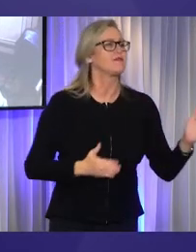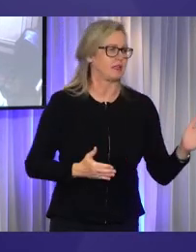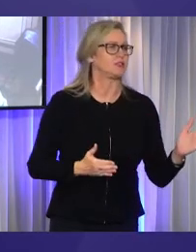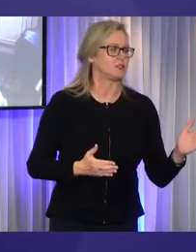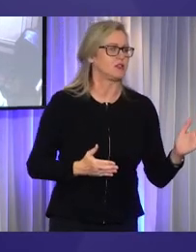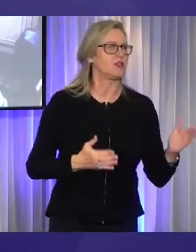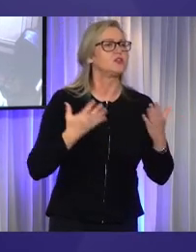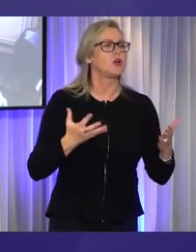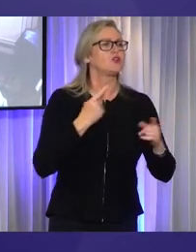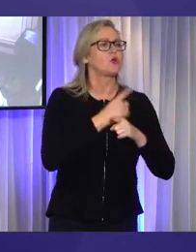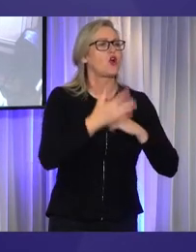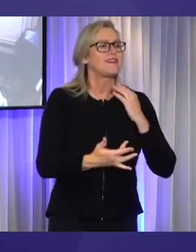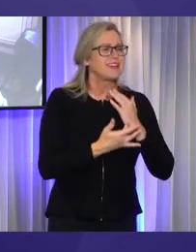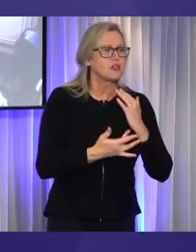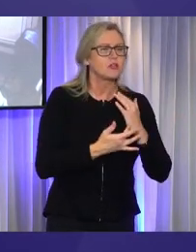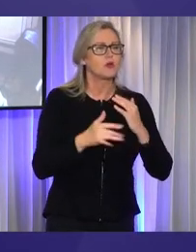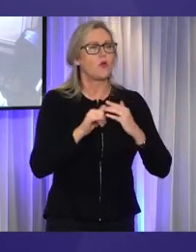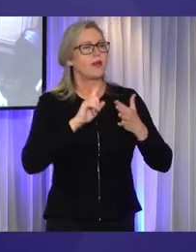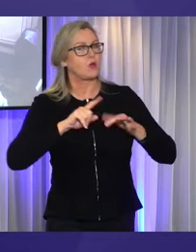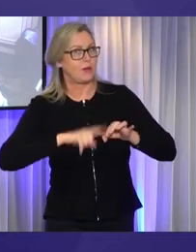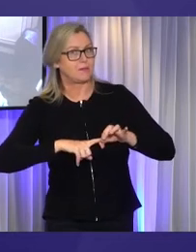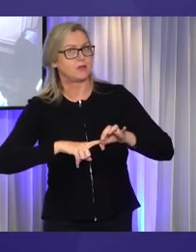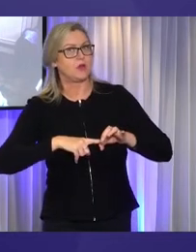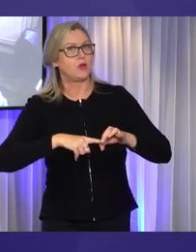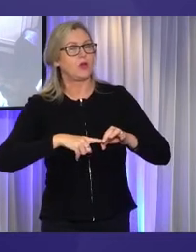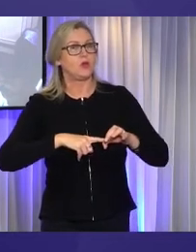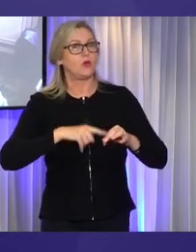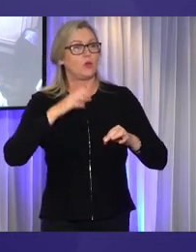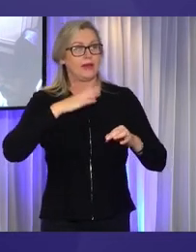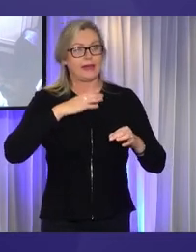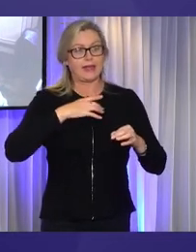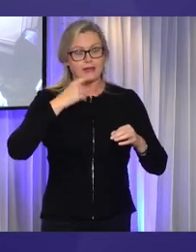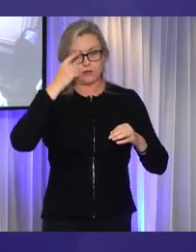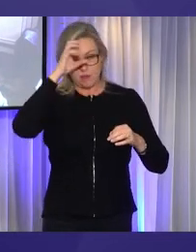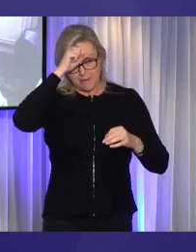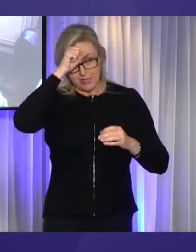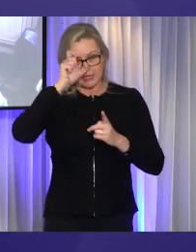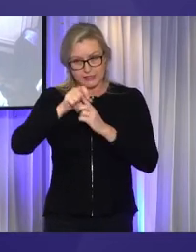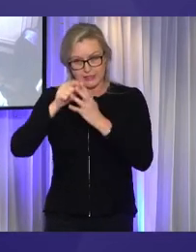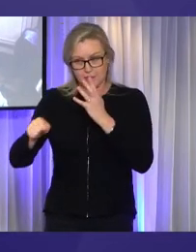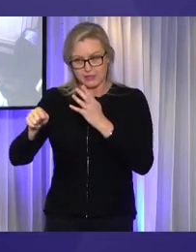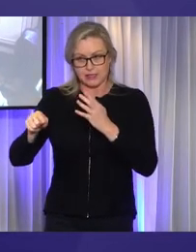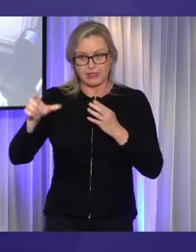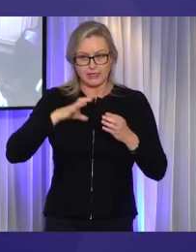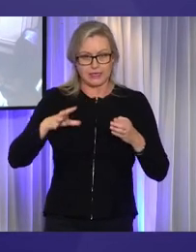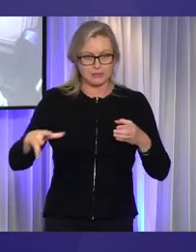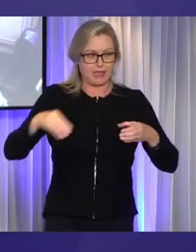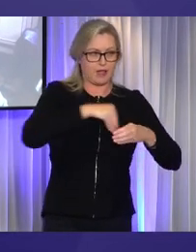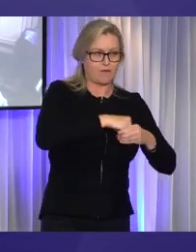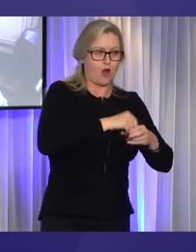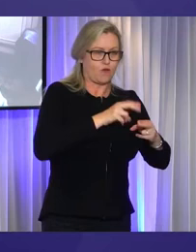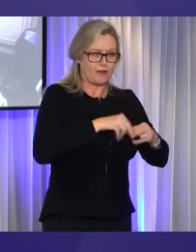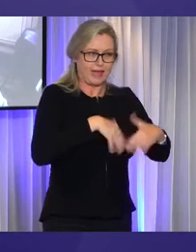we talk about technology and equipment, we need to acknowledge that disability is an aspect of each and every one of those